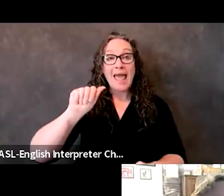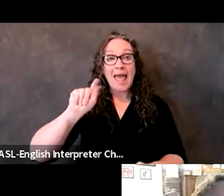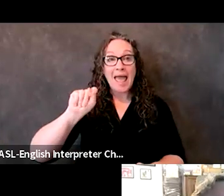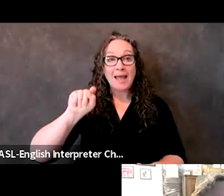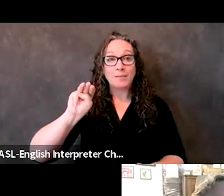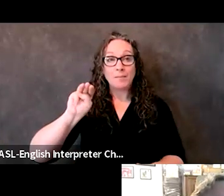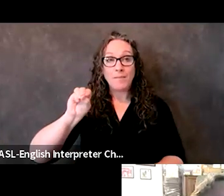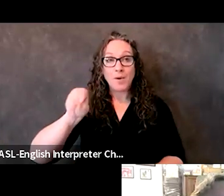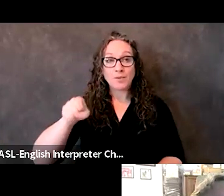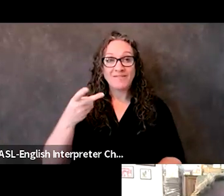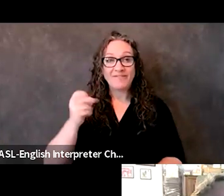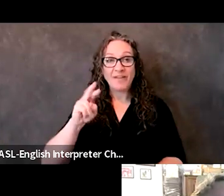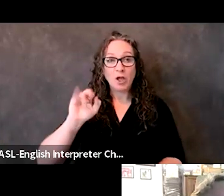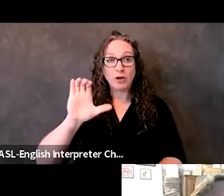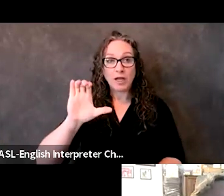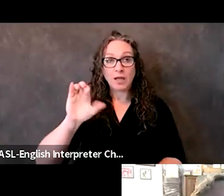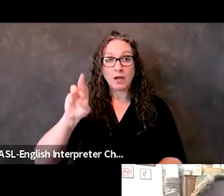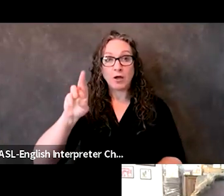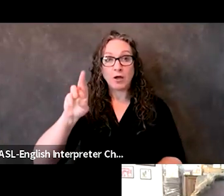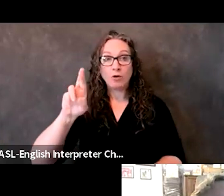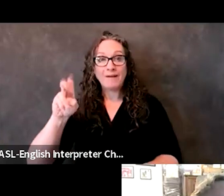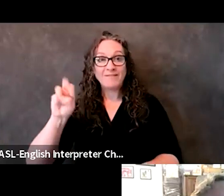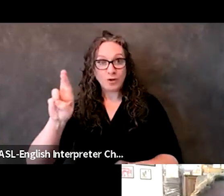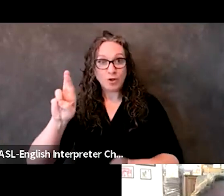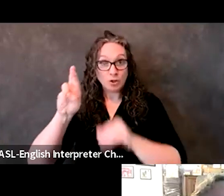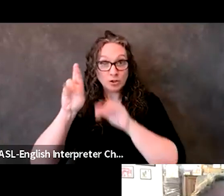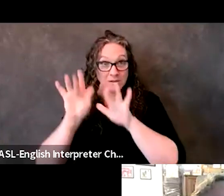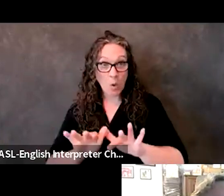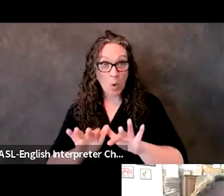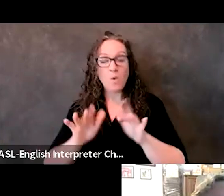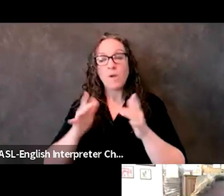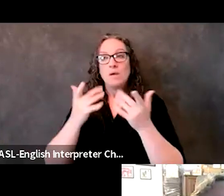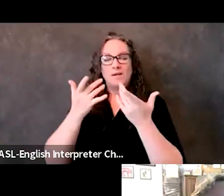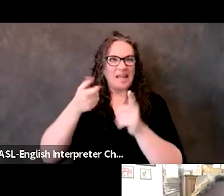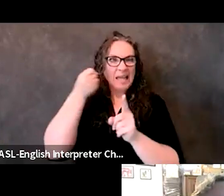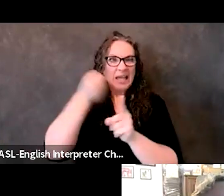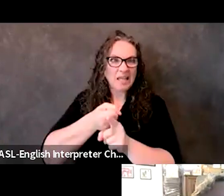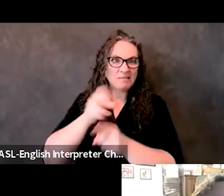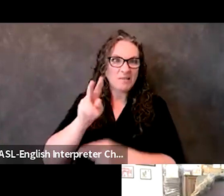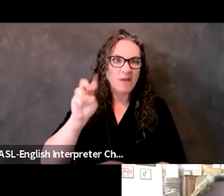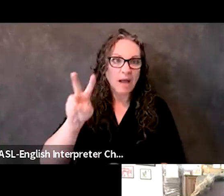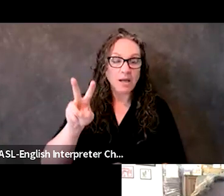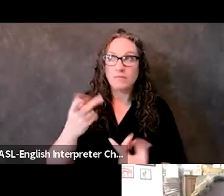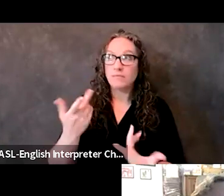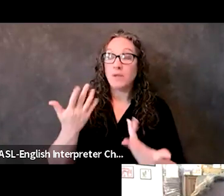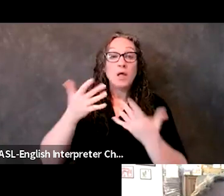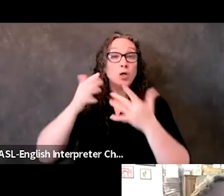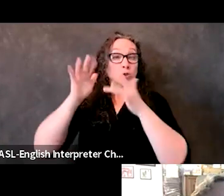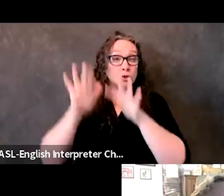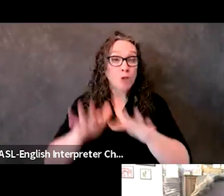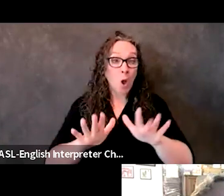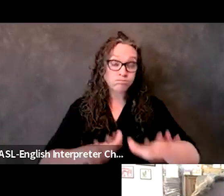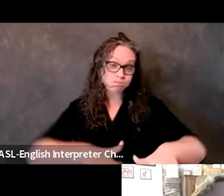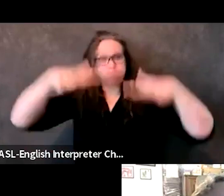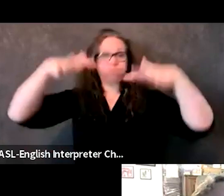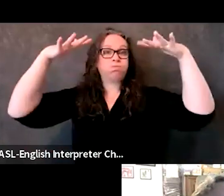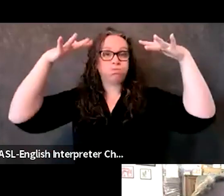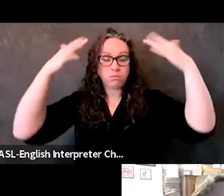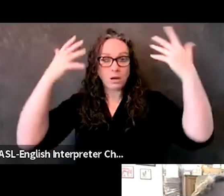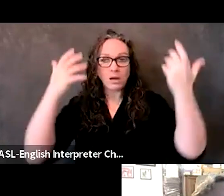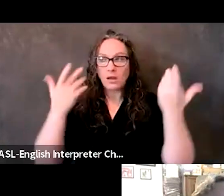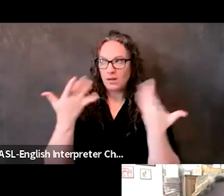unprecedented amount of snow knocking out power in some cases and places for up to three to four days.